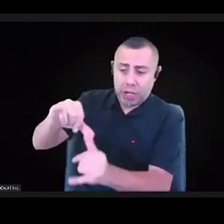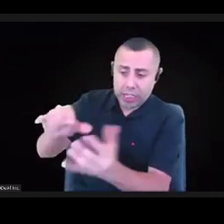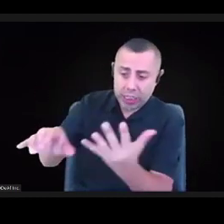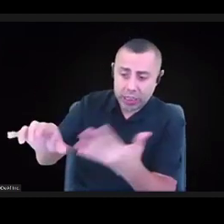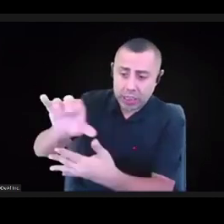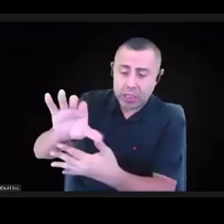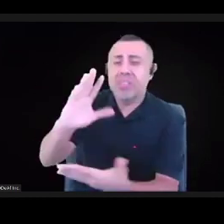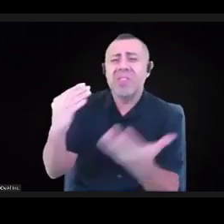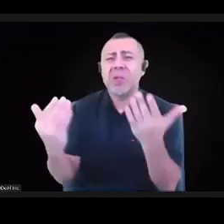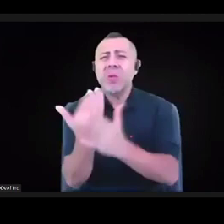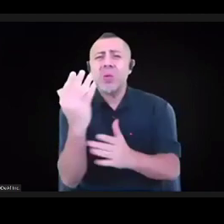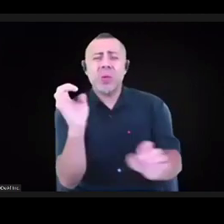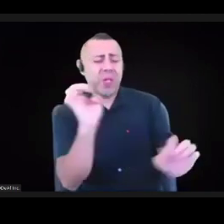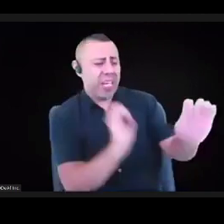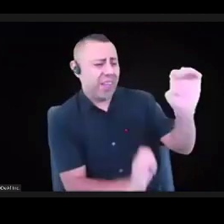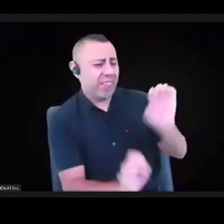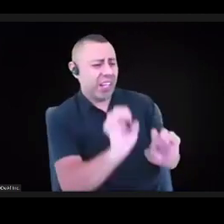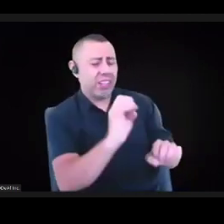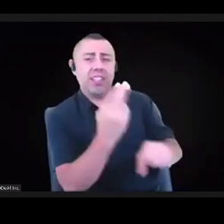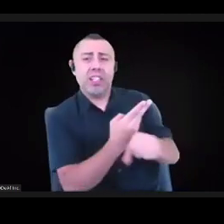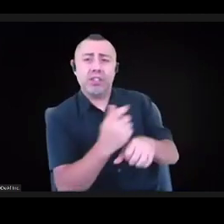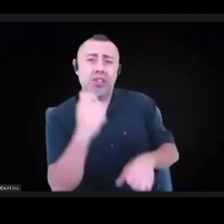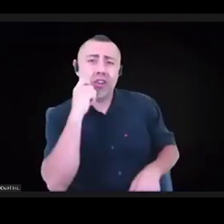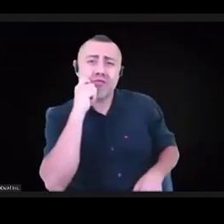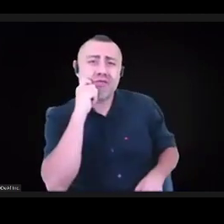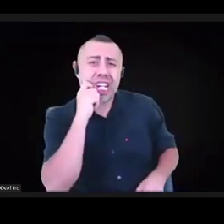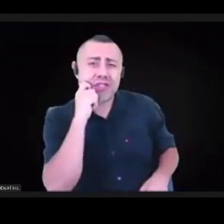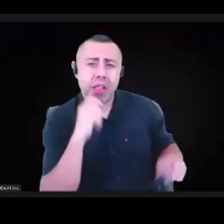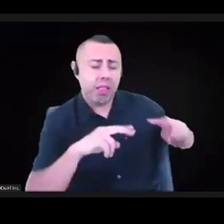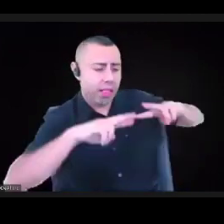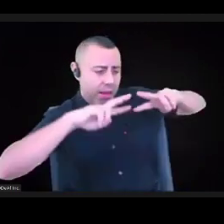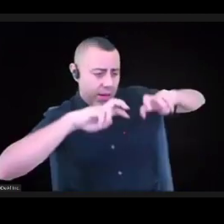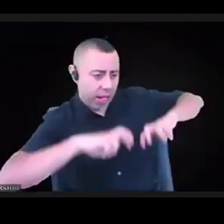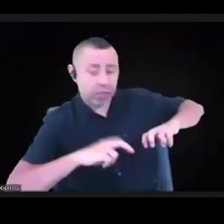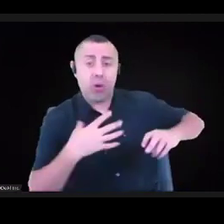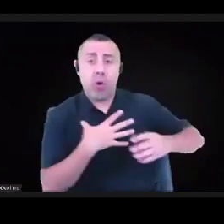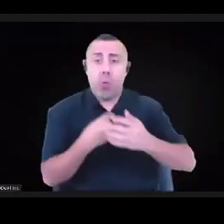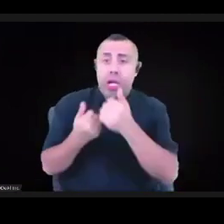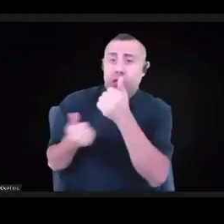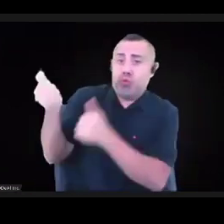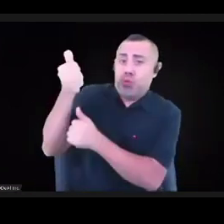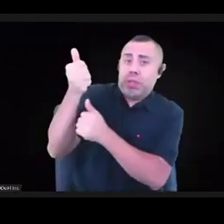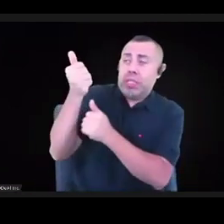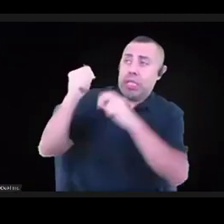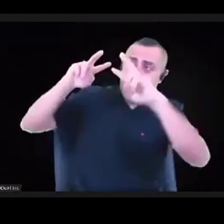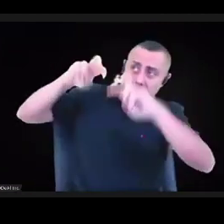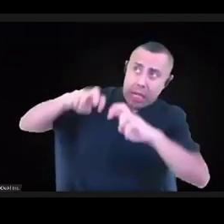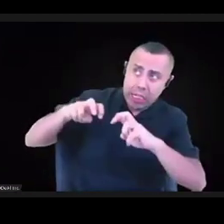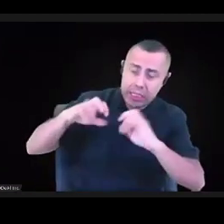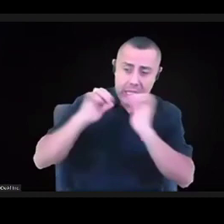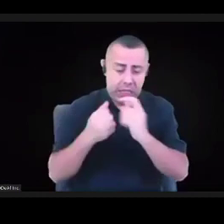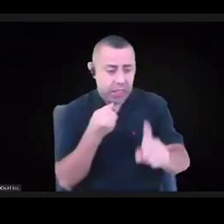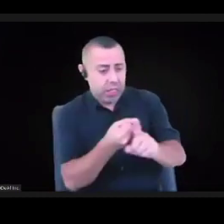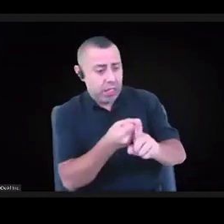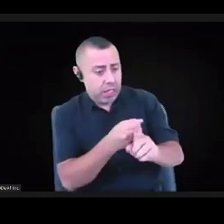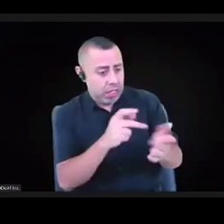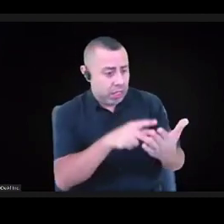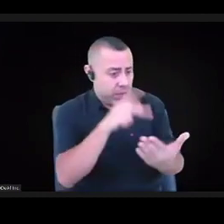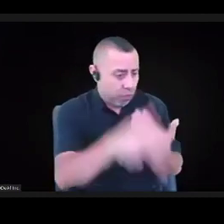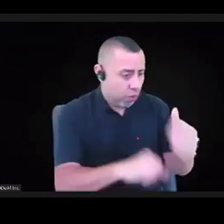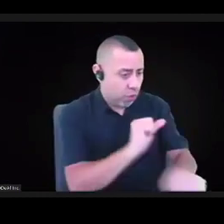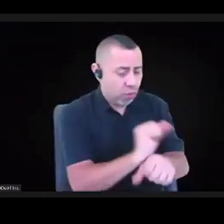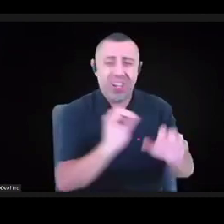analysis, or use the white supremacy analysis to look at how the program works, how do we start to incorporate these things into the daily practice?